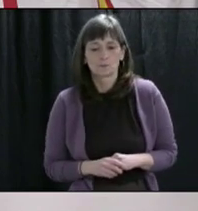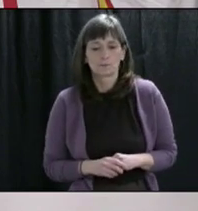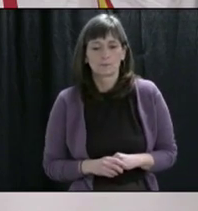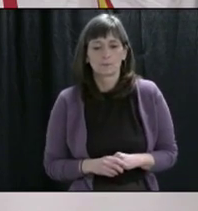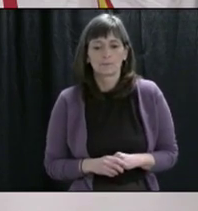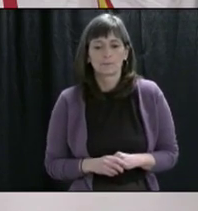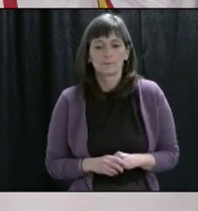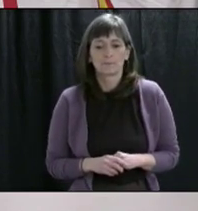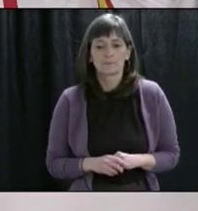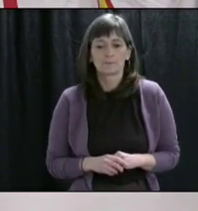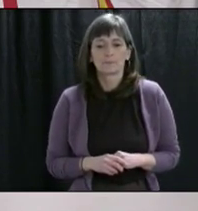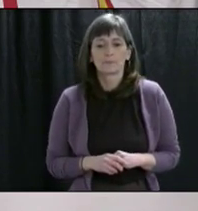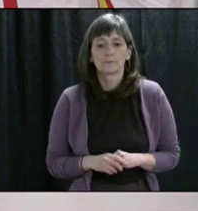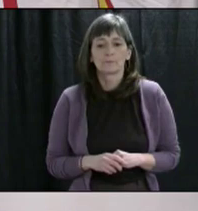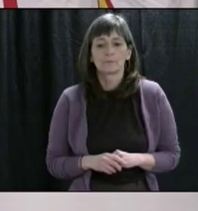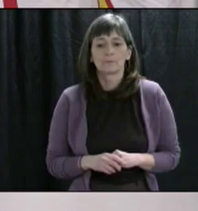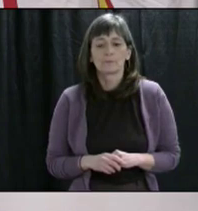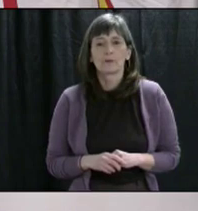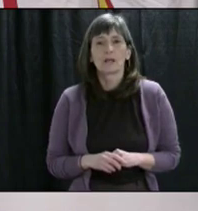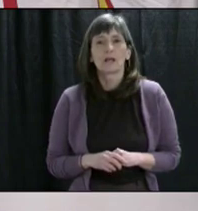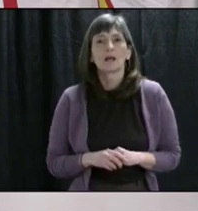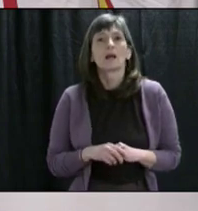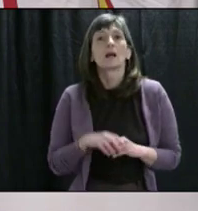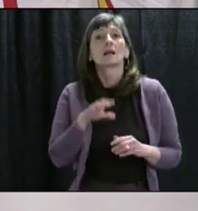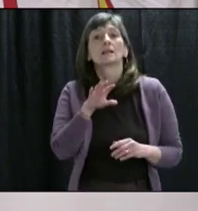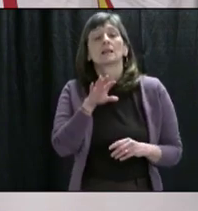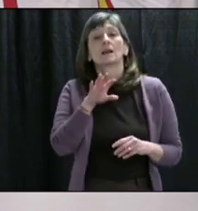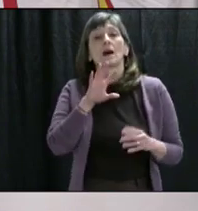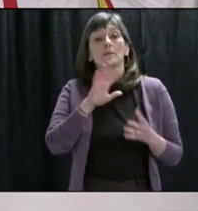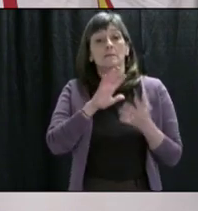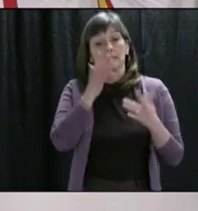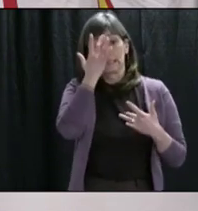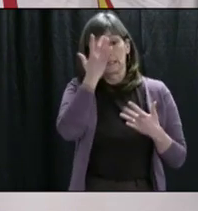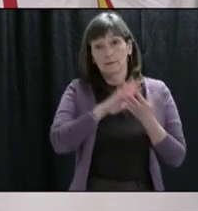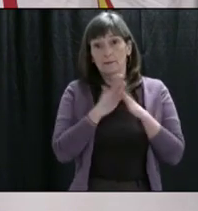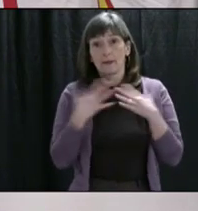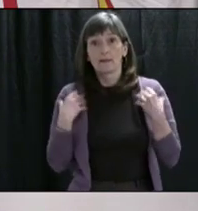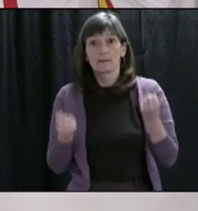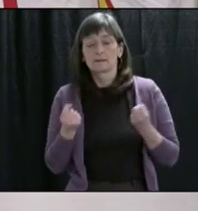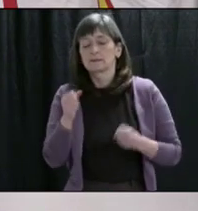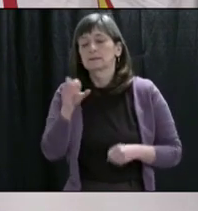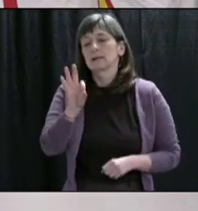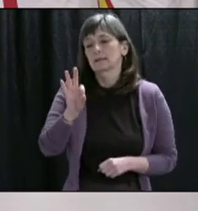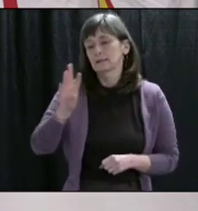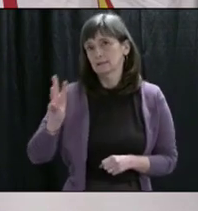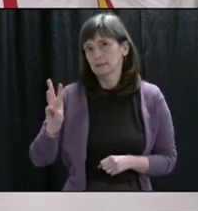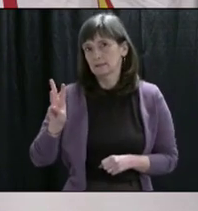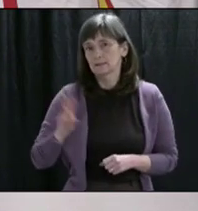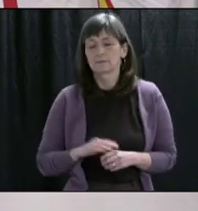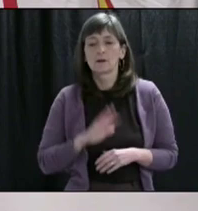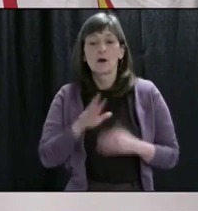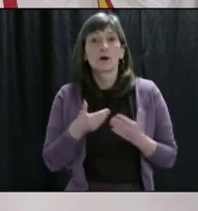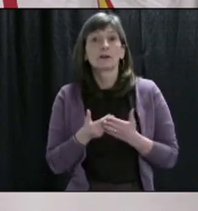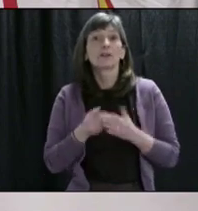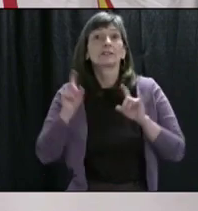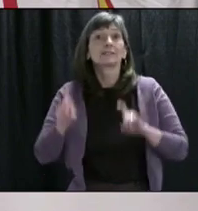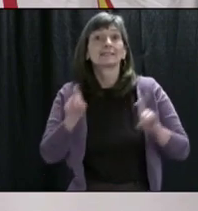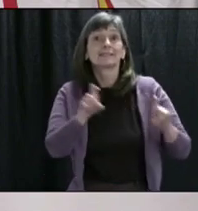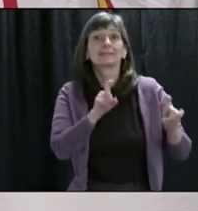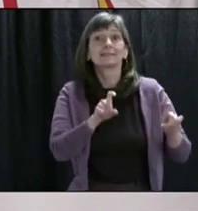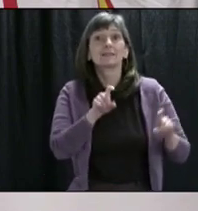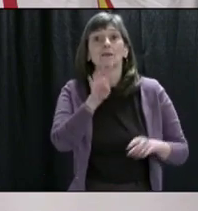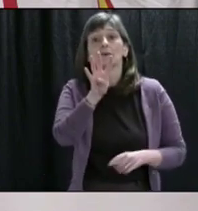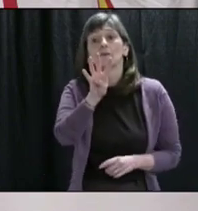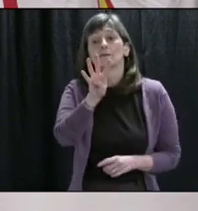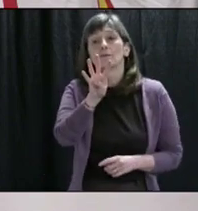96 people have now recovered, and in total, we have tested 4,390